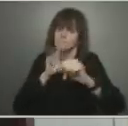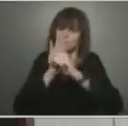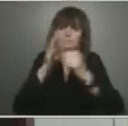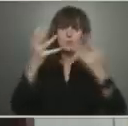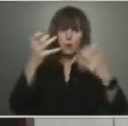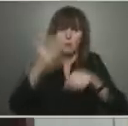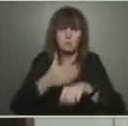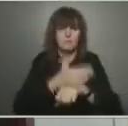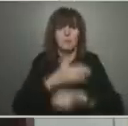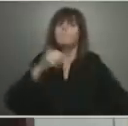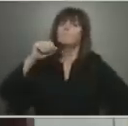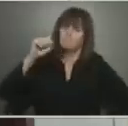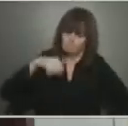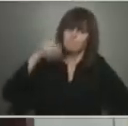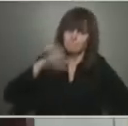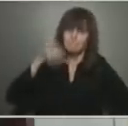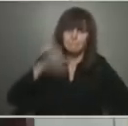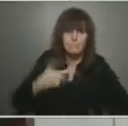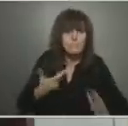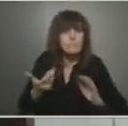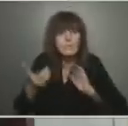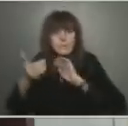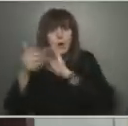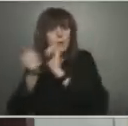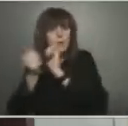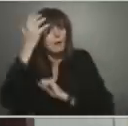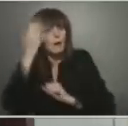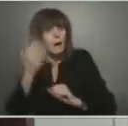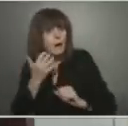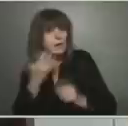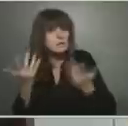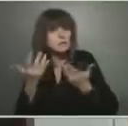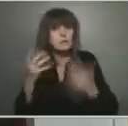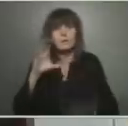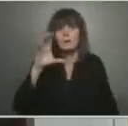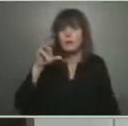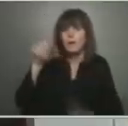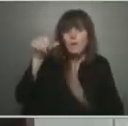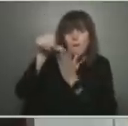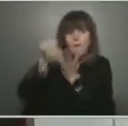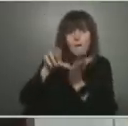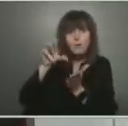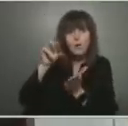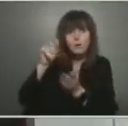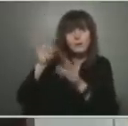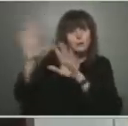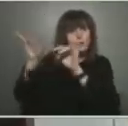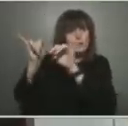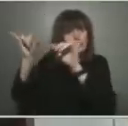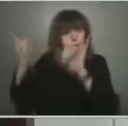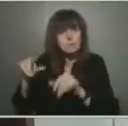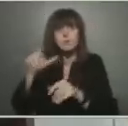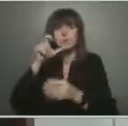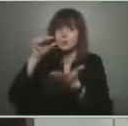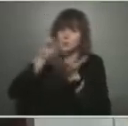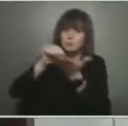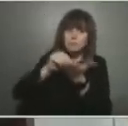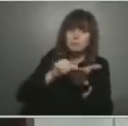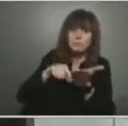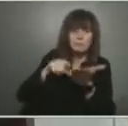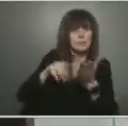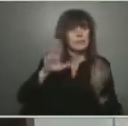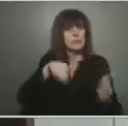hospital partners, as well as our coroner system, and those that fill out death certificates in the community and hospital sector.